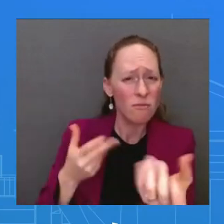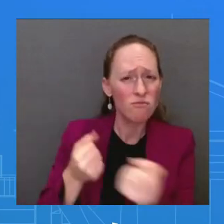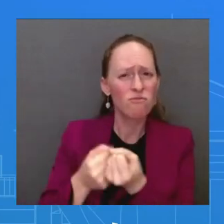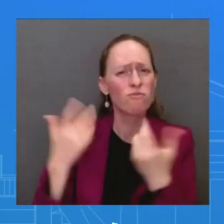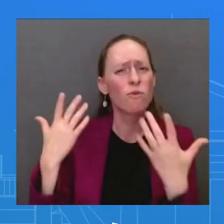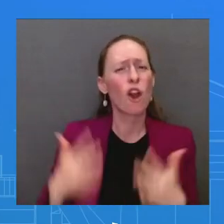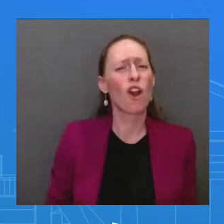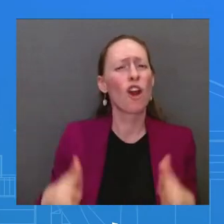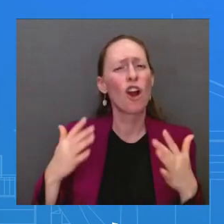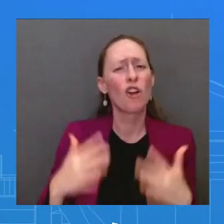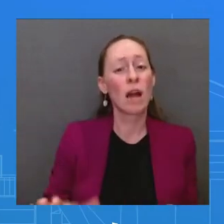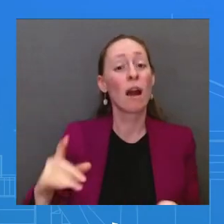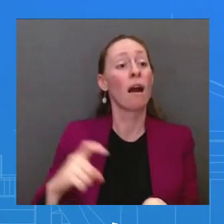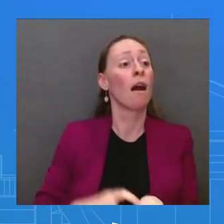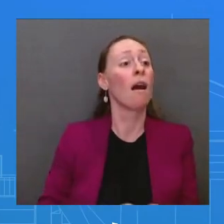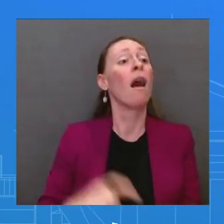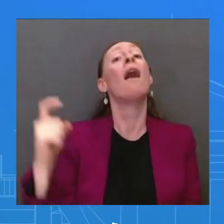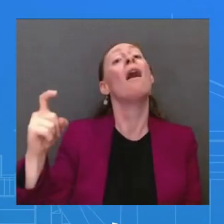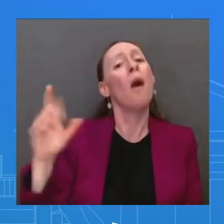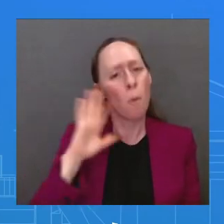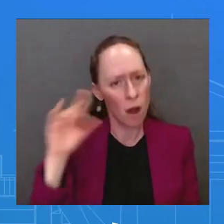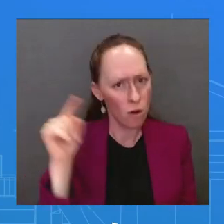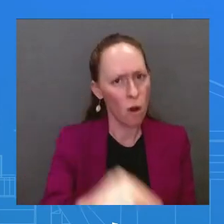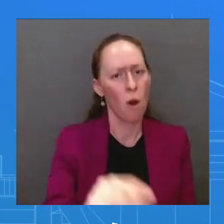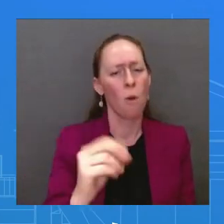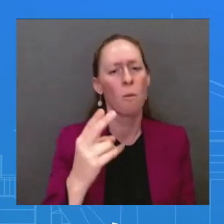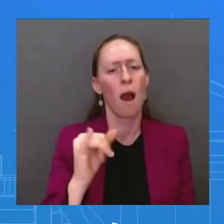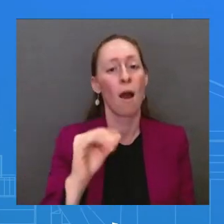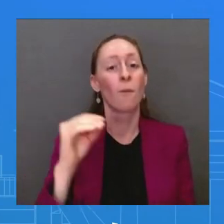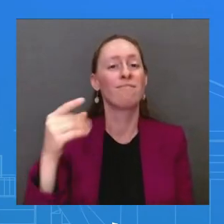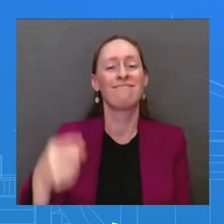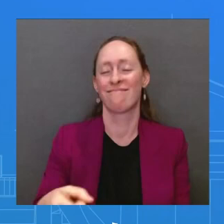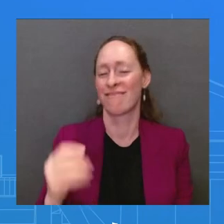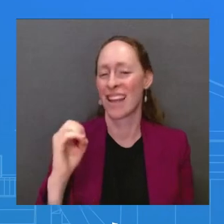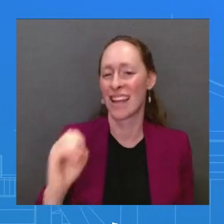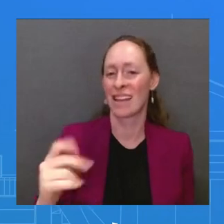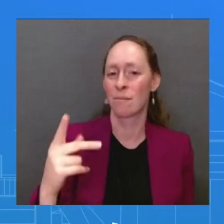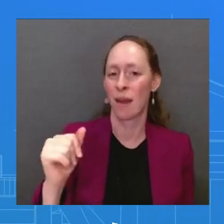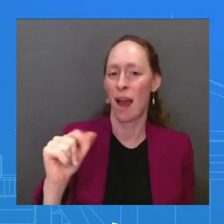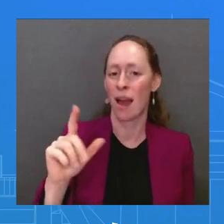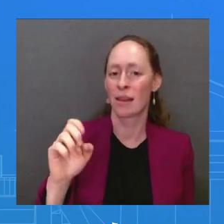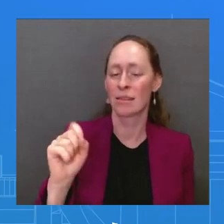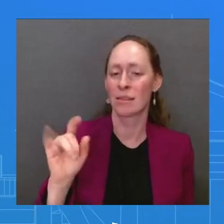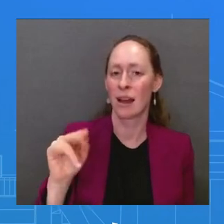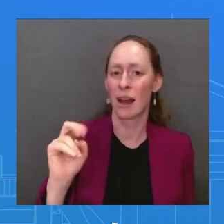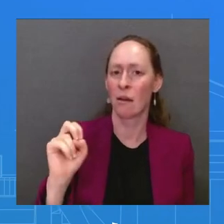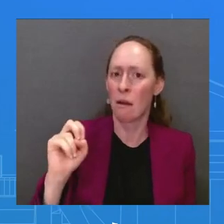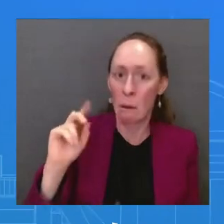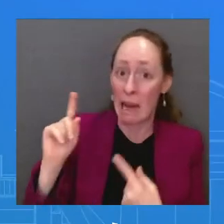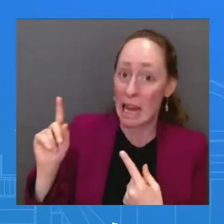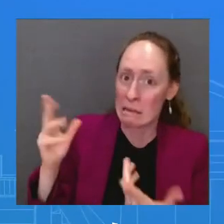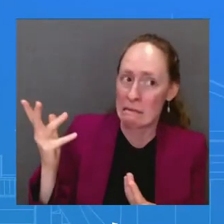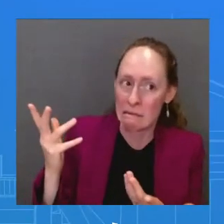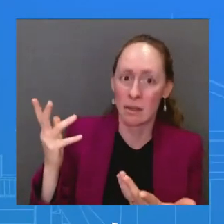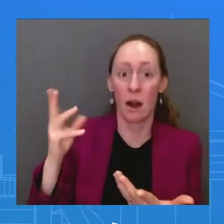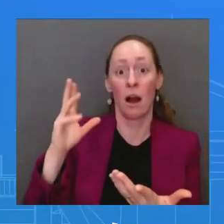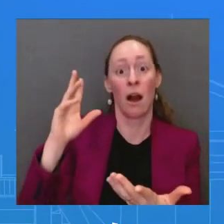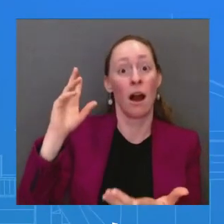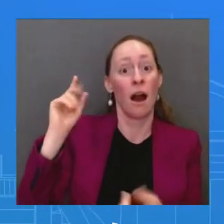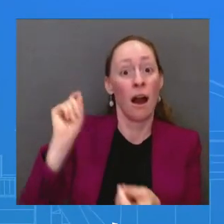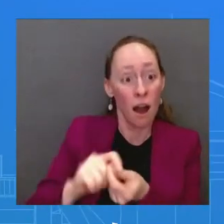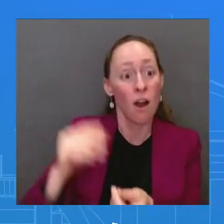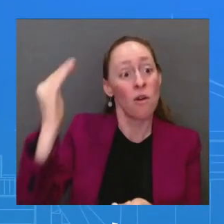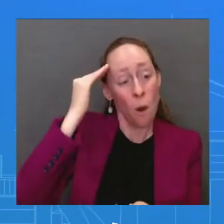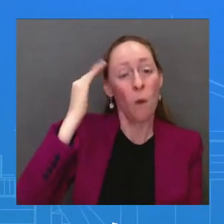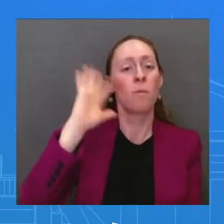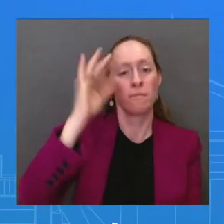to announce at this time, but he will go. Okay. Thanks, Queen. Given recent events, is there any plans to alter the vice president's schedule of